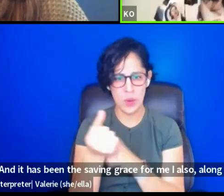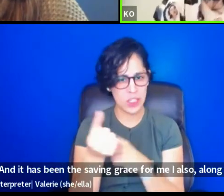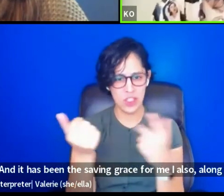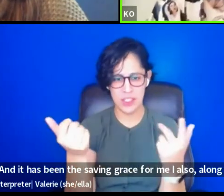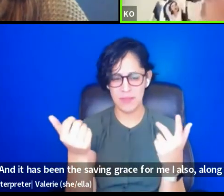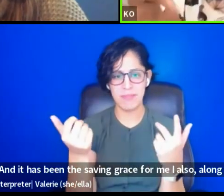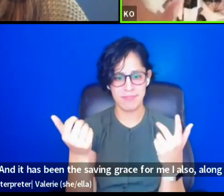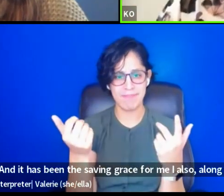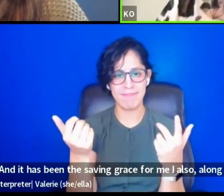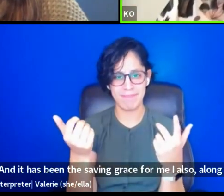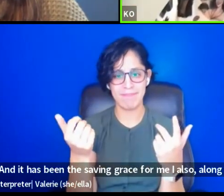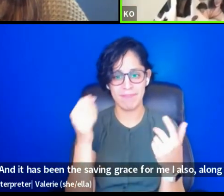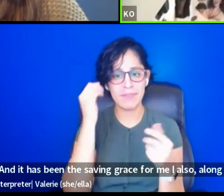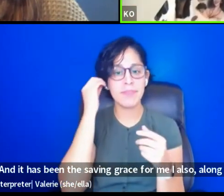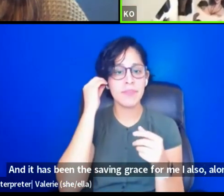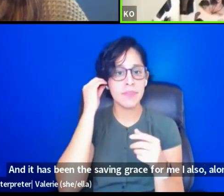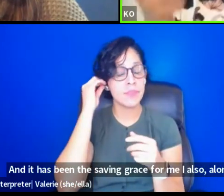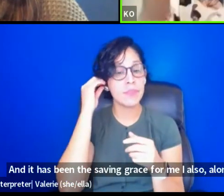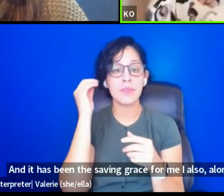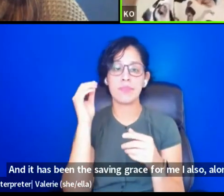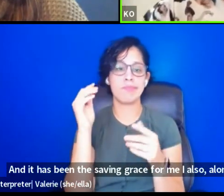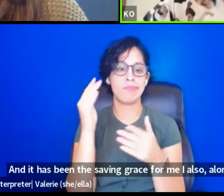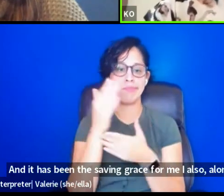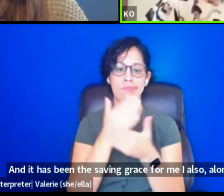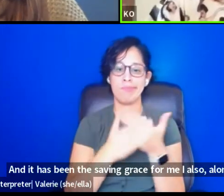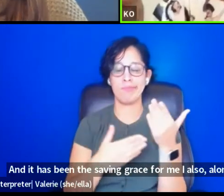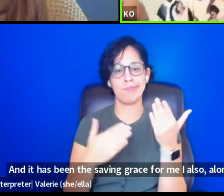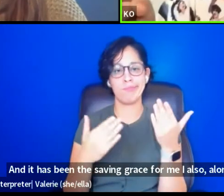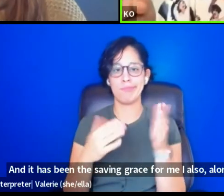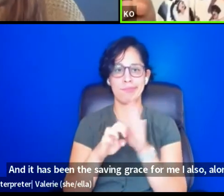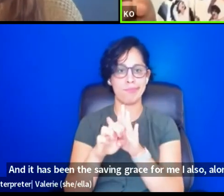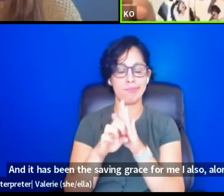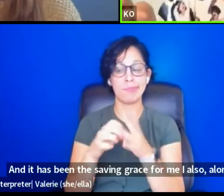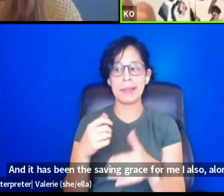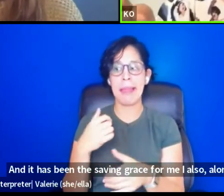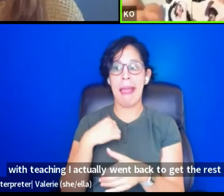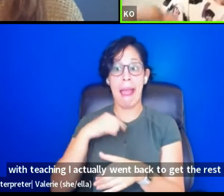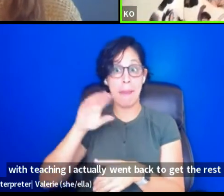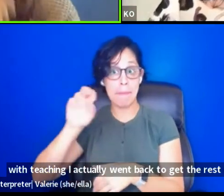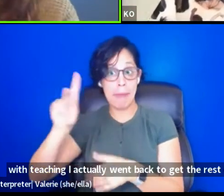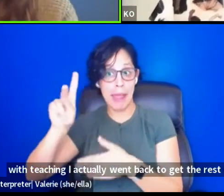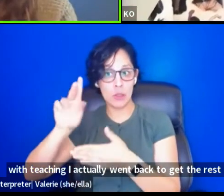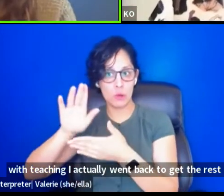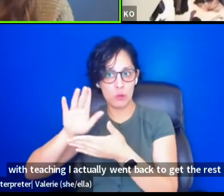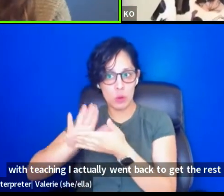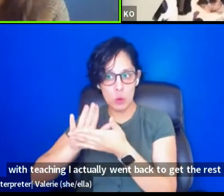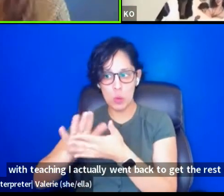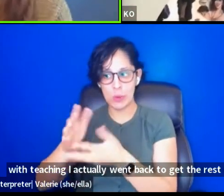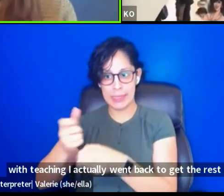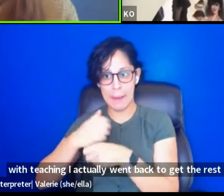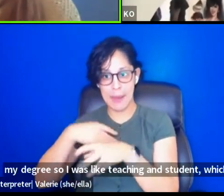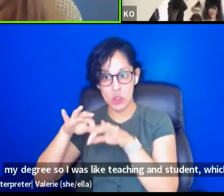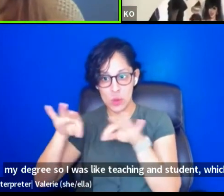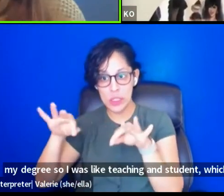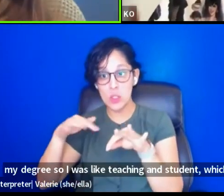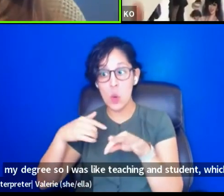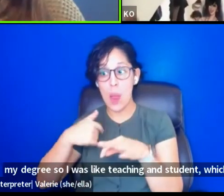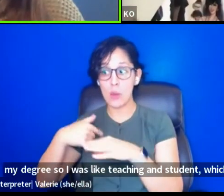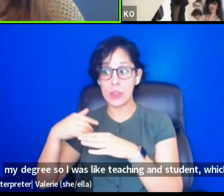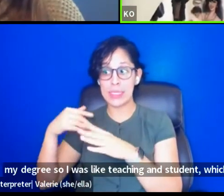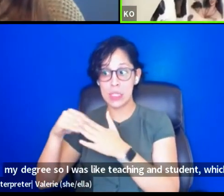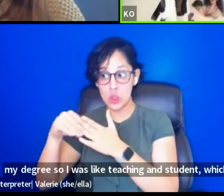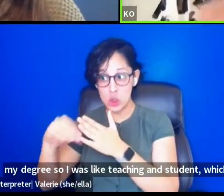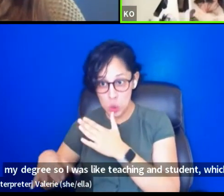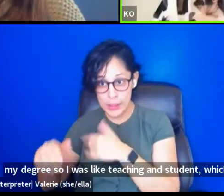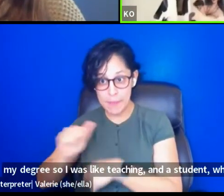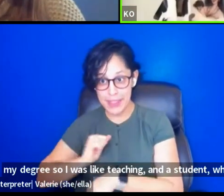teaching, I actually went back to get the rest of my degree. So I was like teaching and a student, which is really funny. I'm thinking